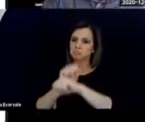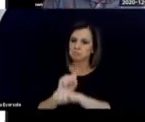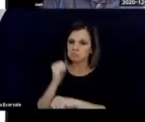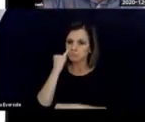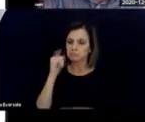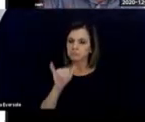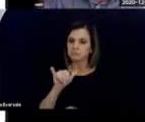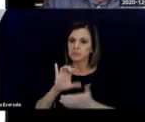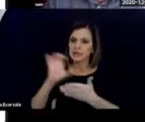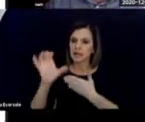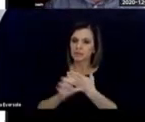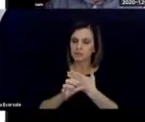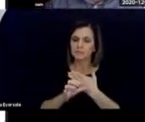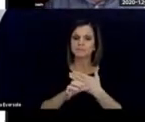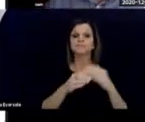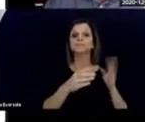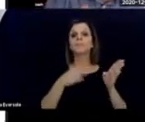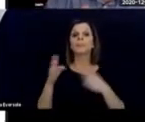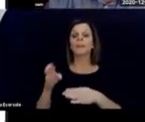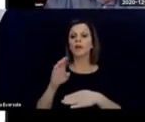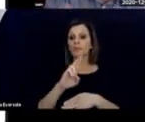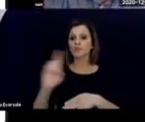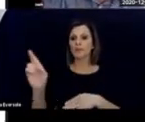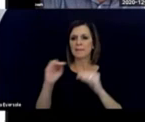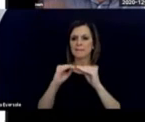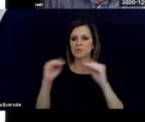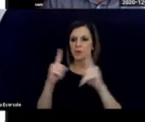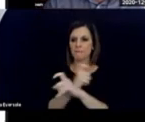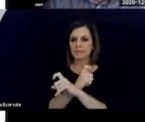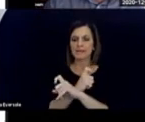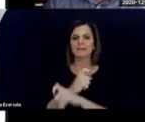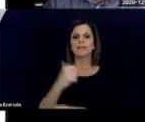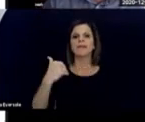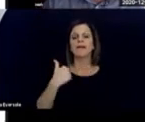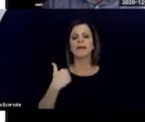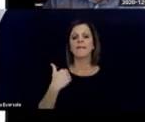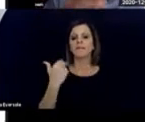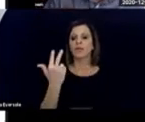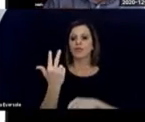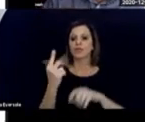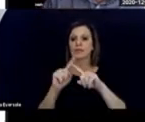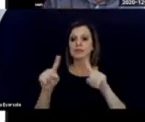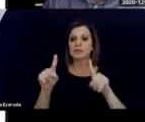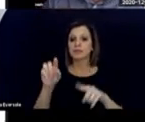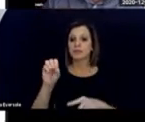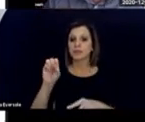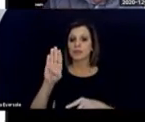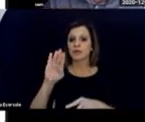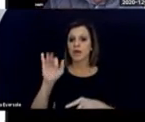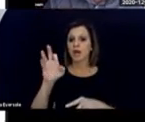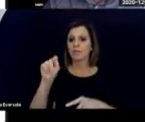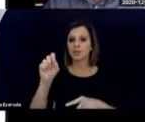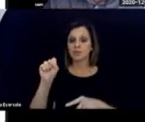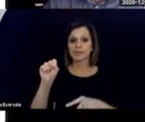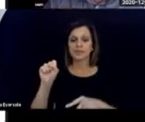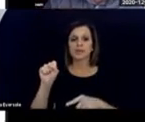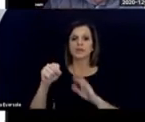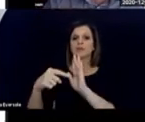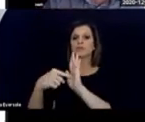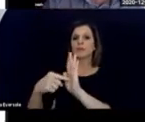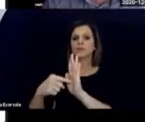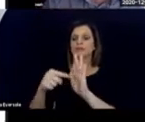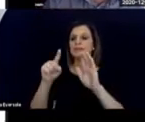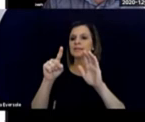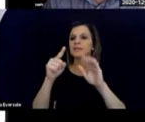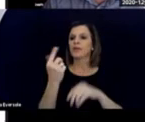slightly more complicated calendar where you've got three different objects in a sequence representing three different activity.